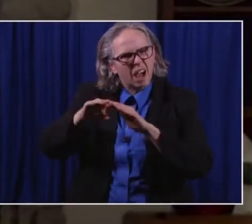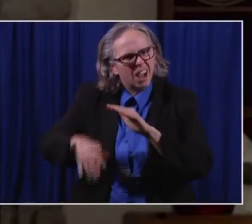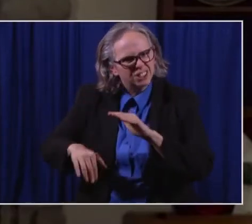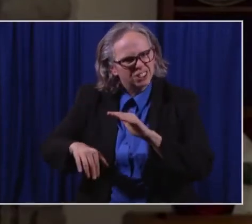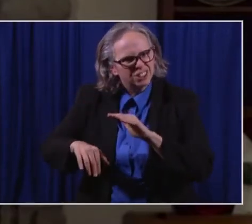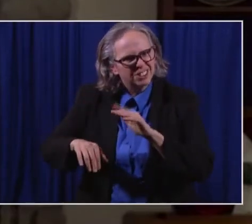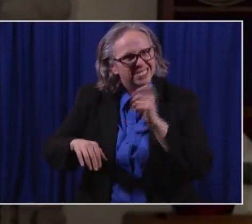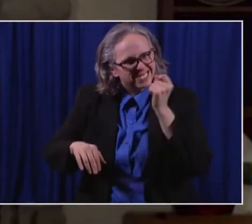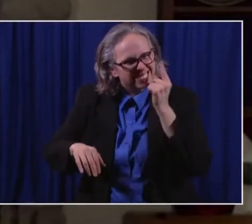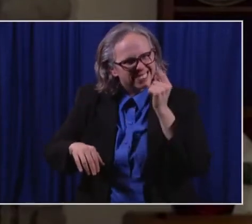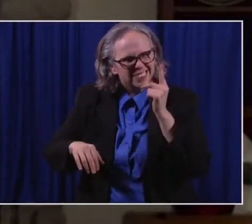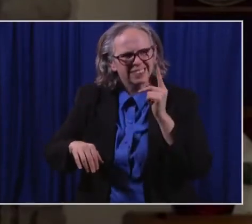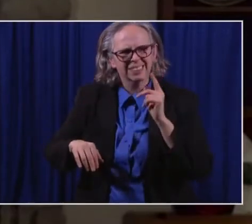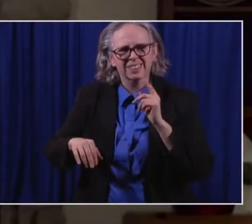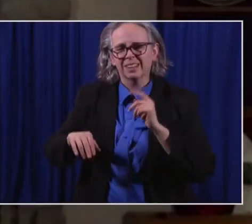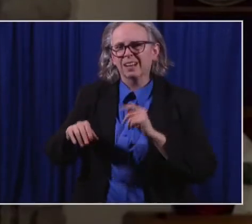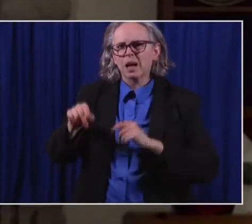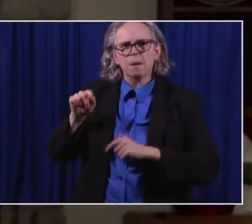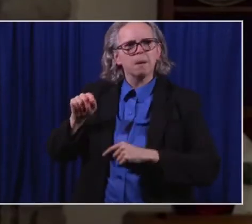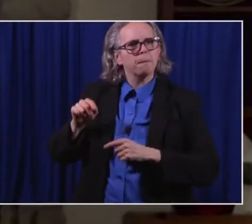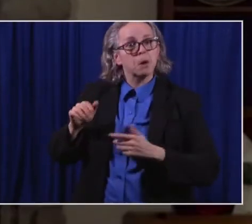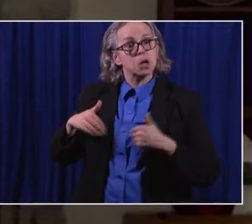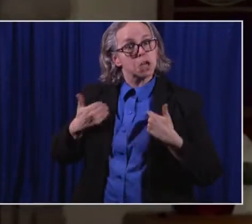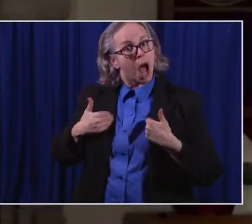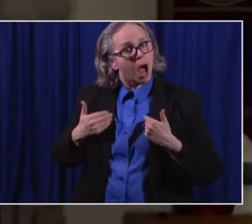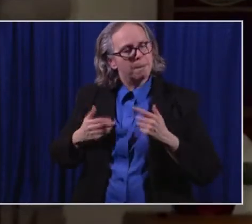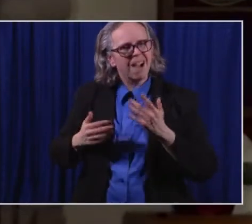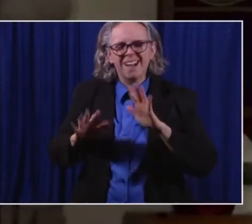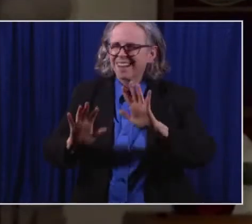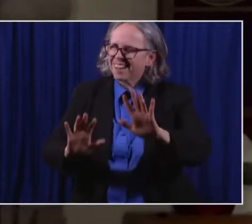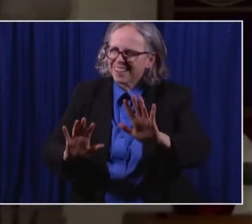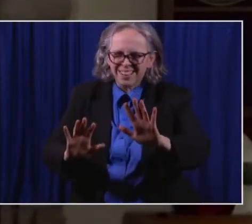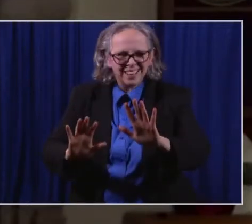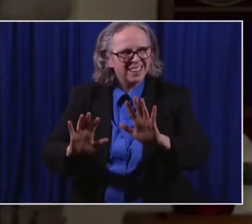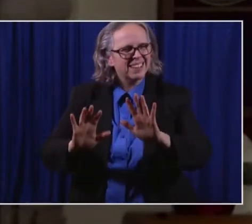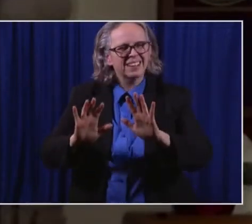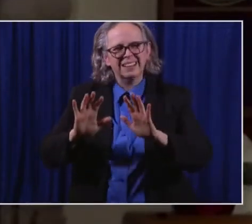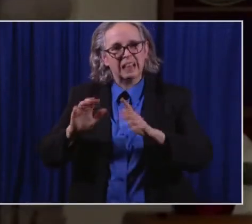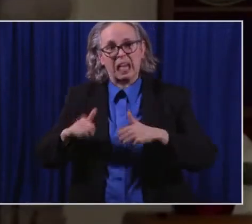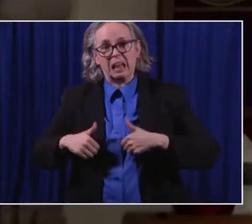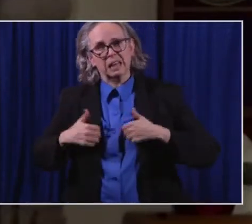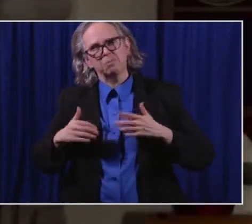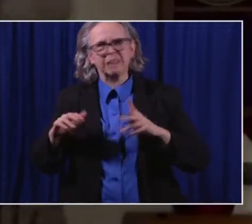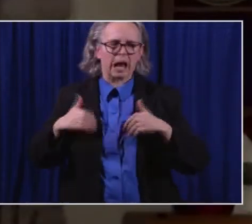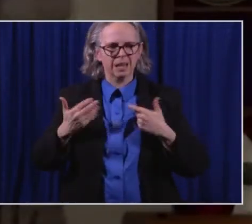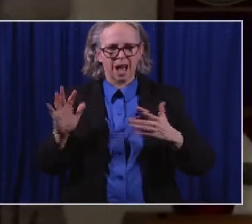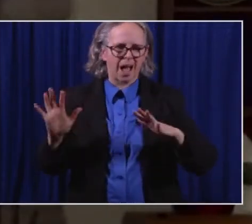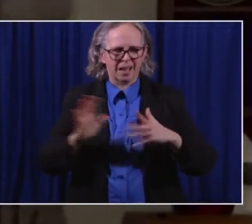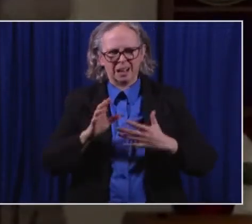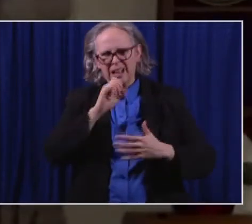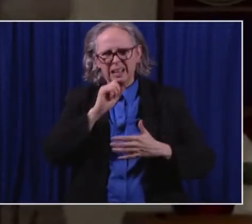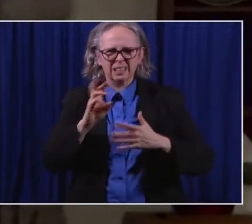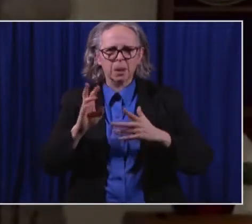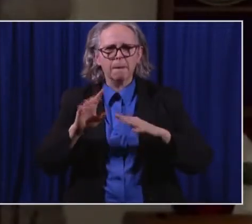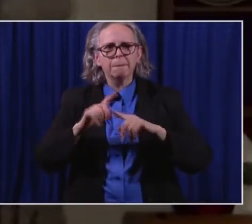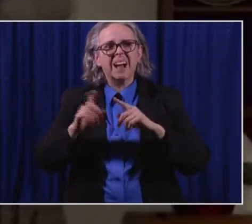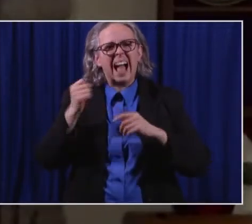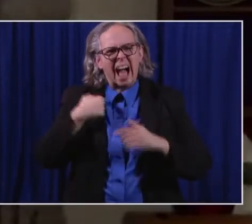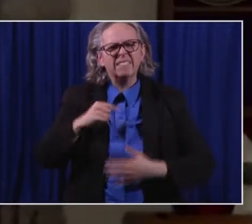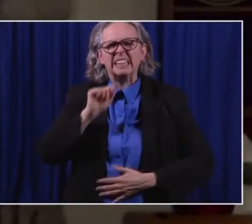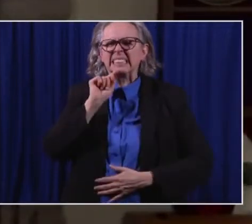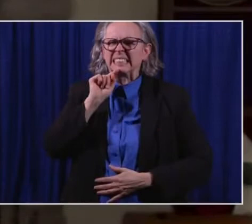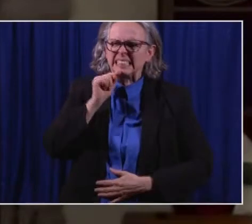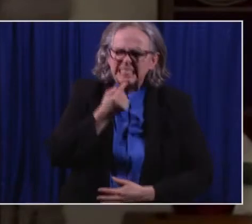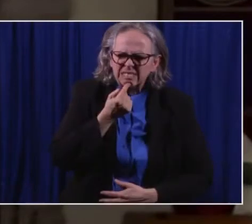they're younger people, not always young, but younger than 65 with severe inherited or developmental,